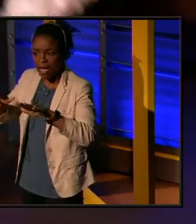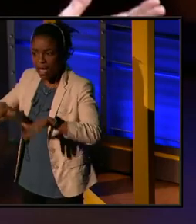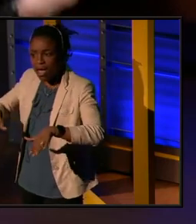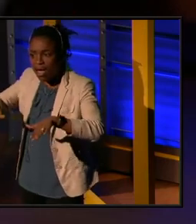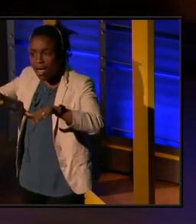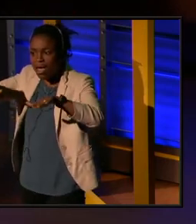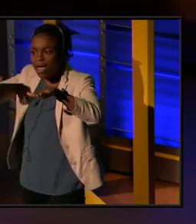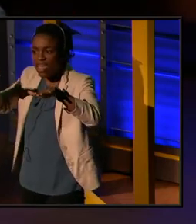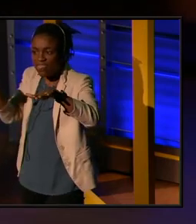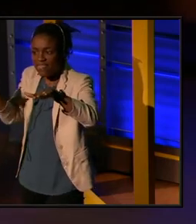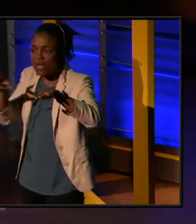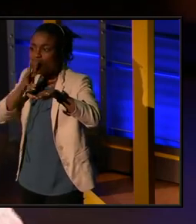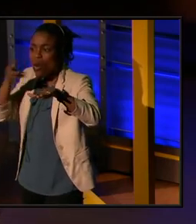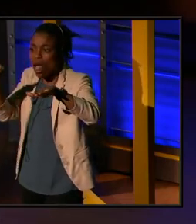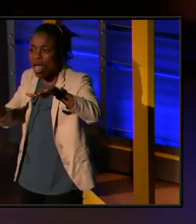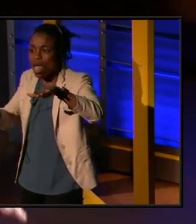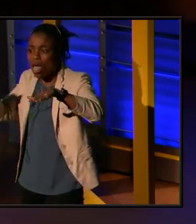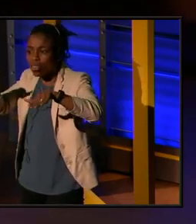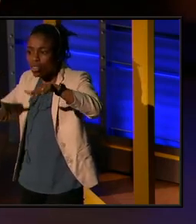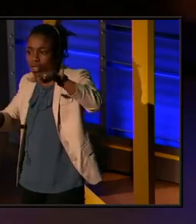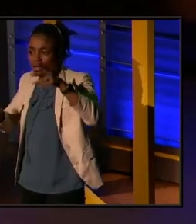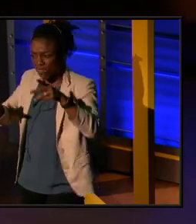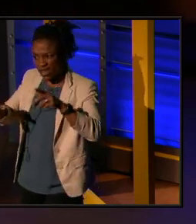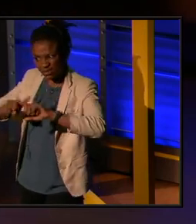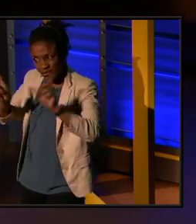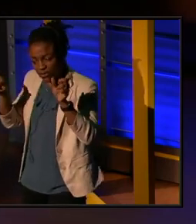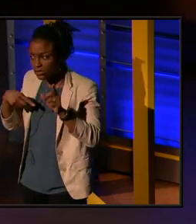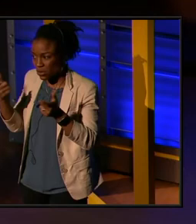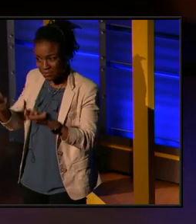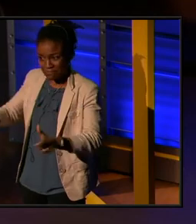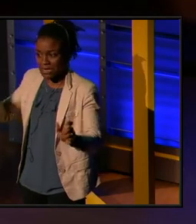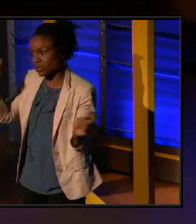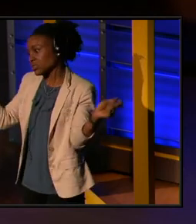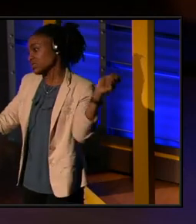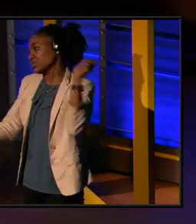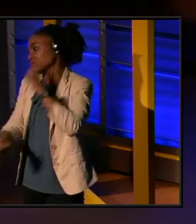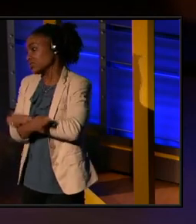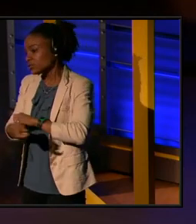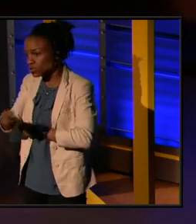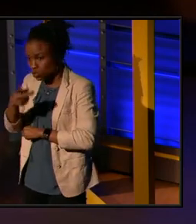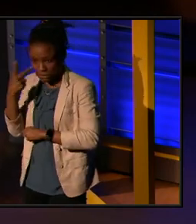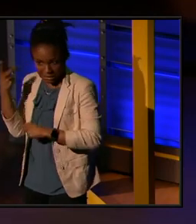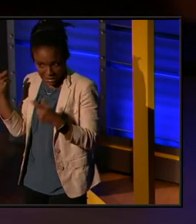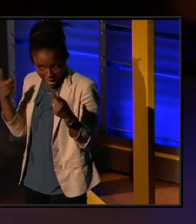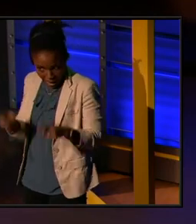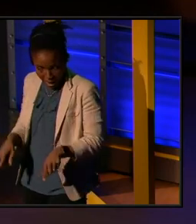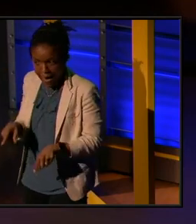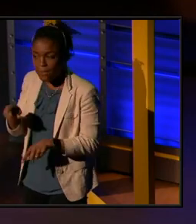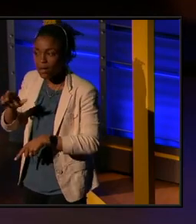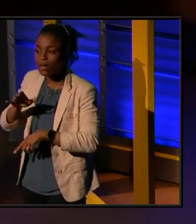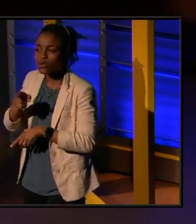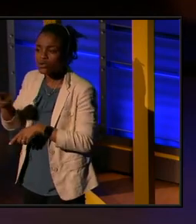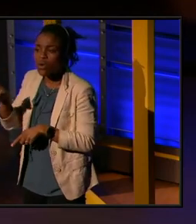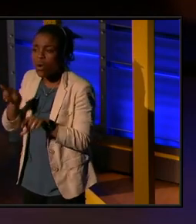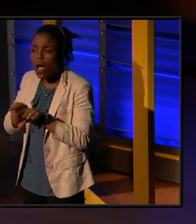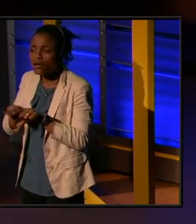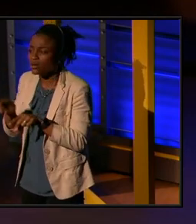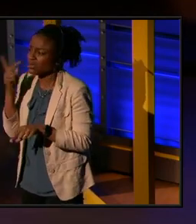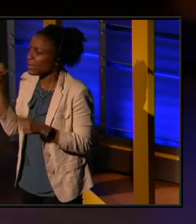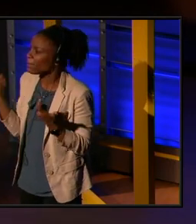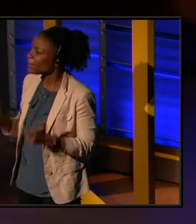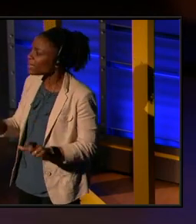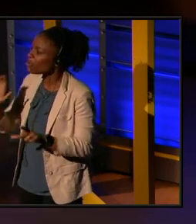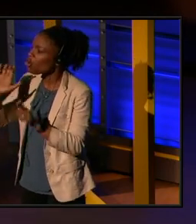rising sea levels. And so this go down. And so in this huge transition that you're seeing go on, you're also seeing these huge